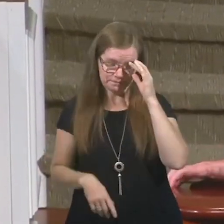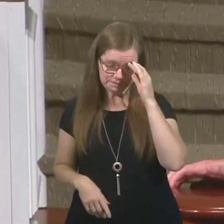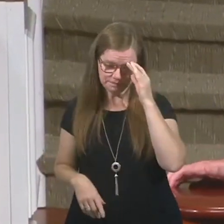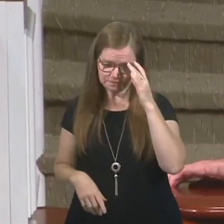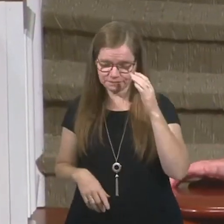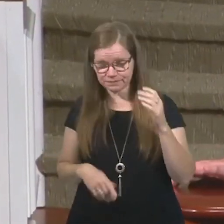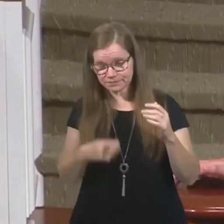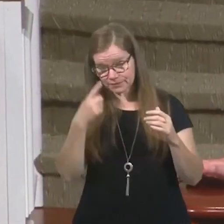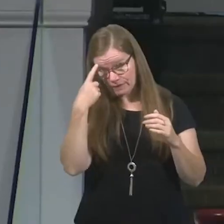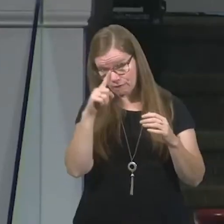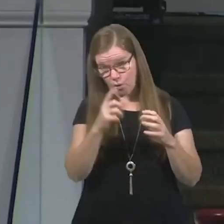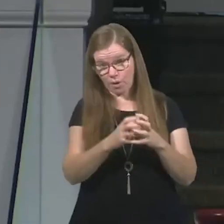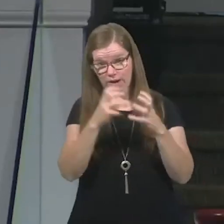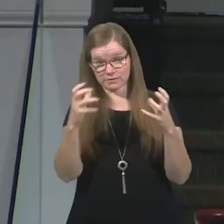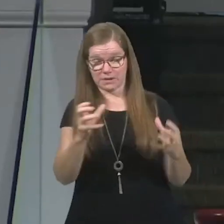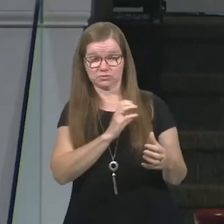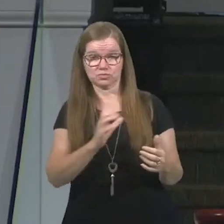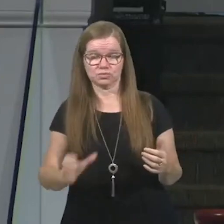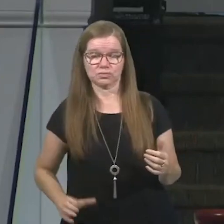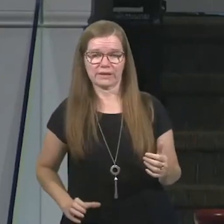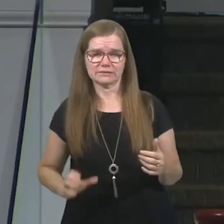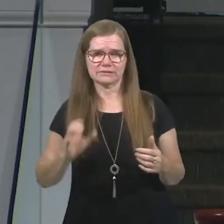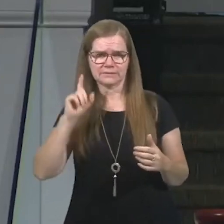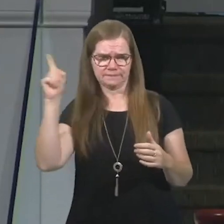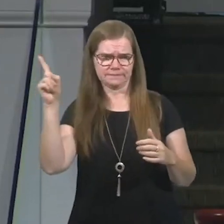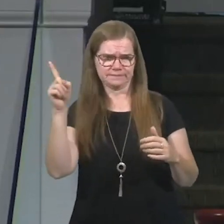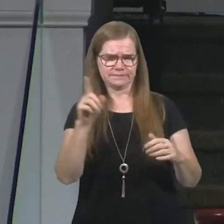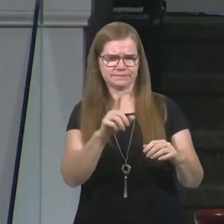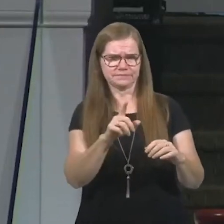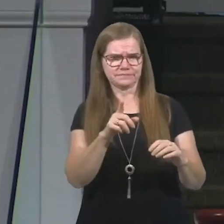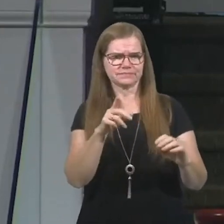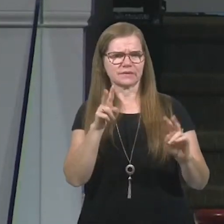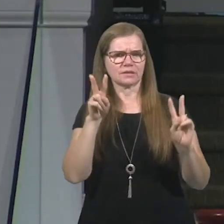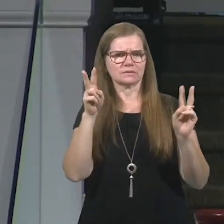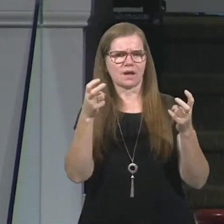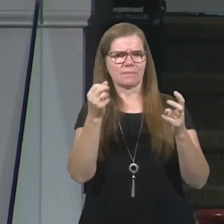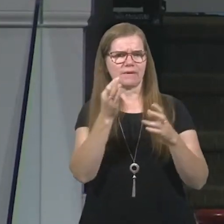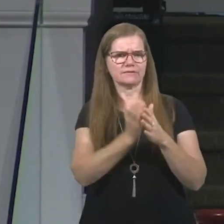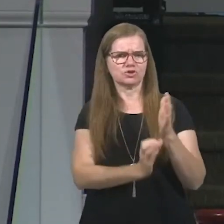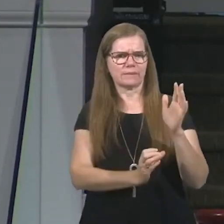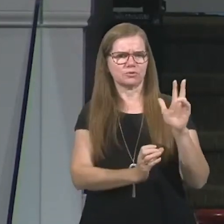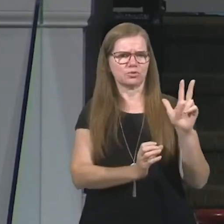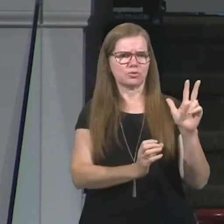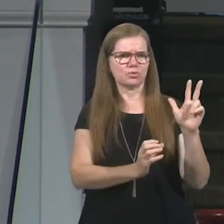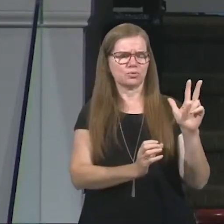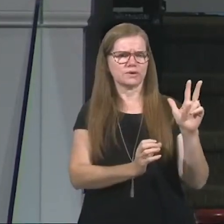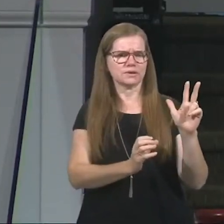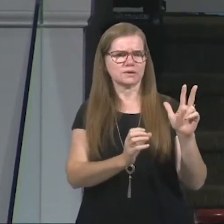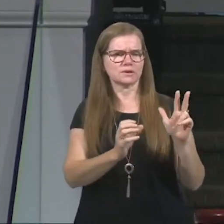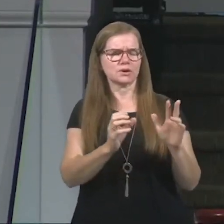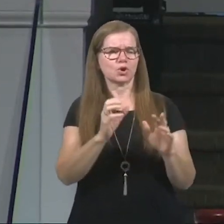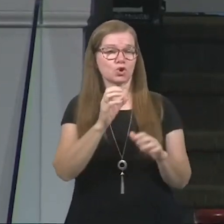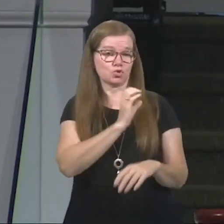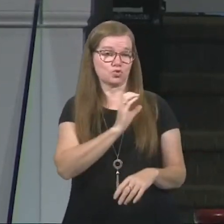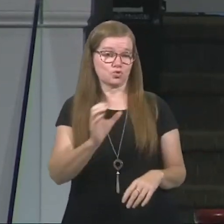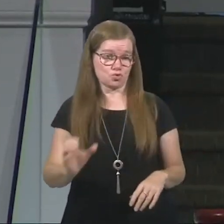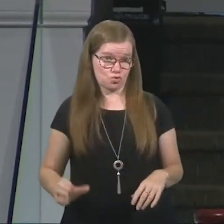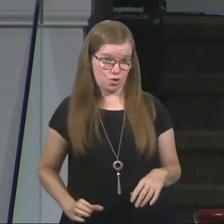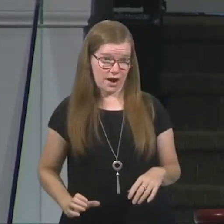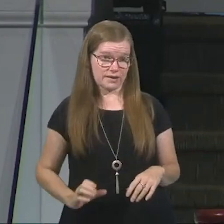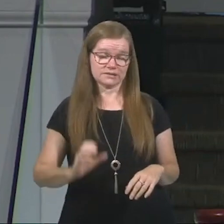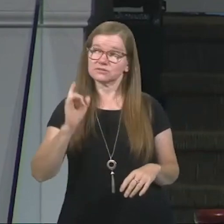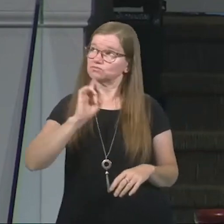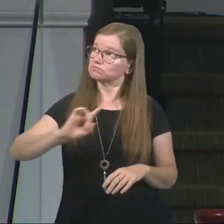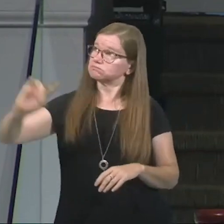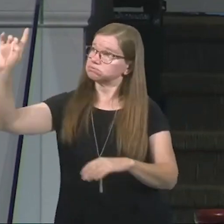For as much then as Christ, once again, he is the topic of chapter 3 at the conclusion there. It's Christ that has gone into